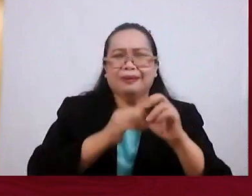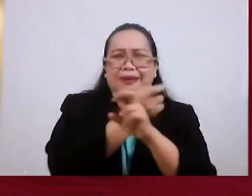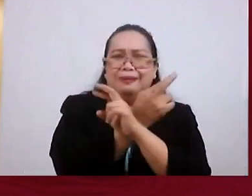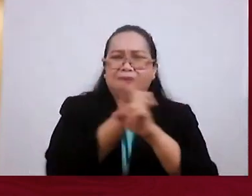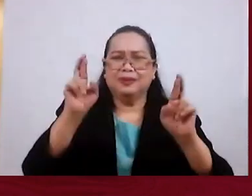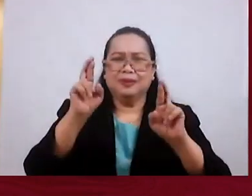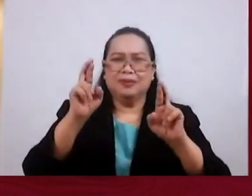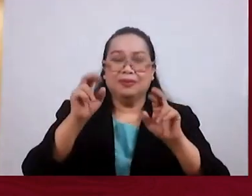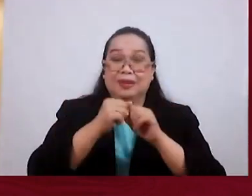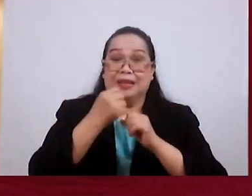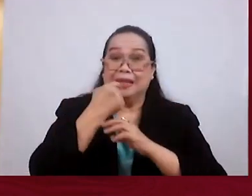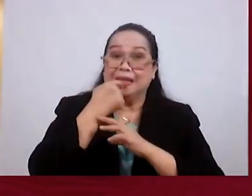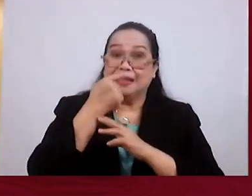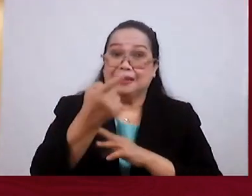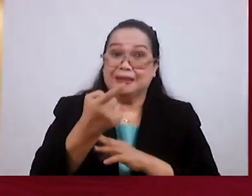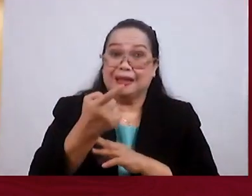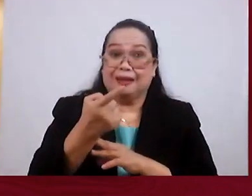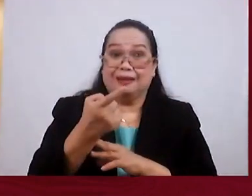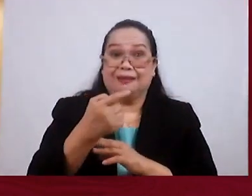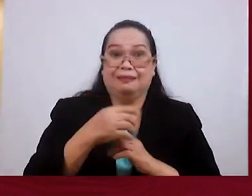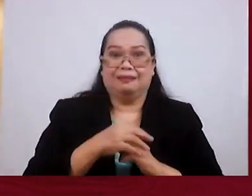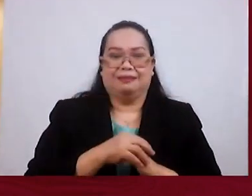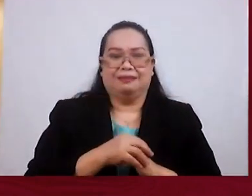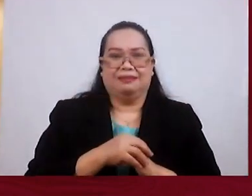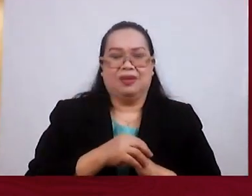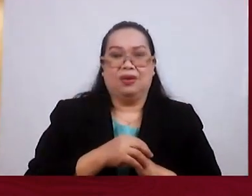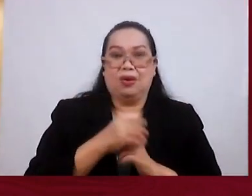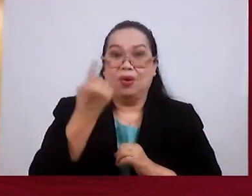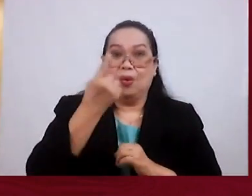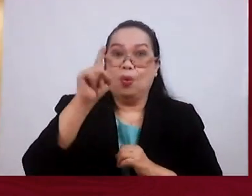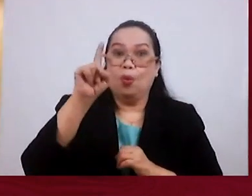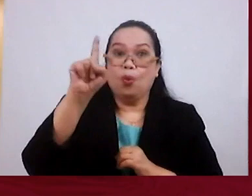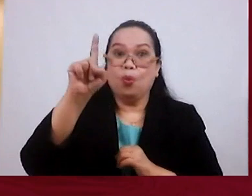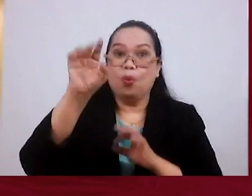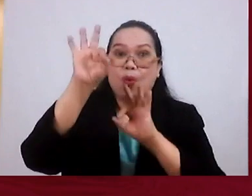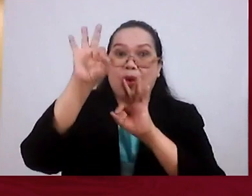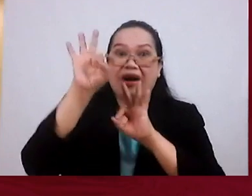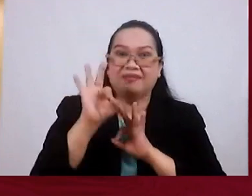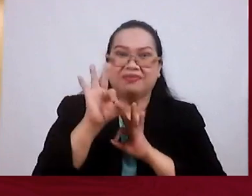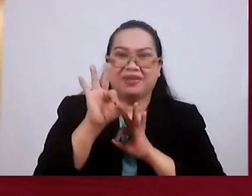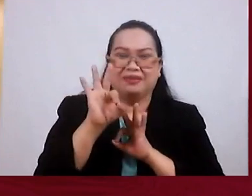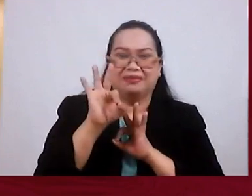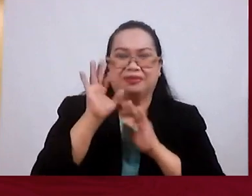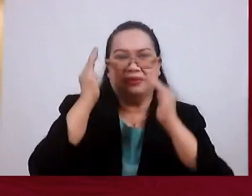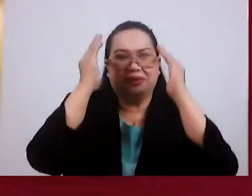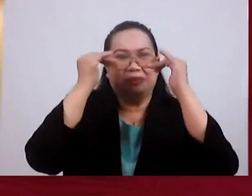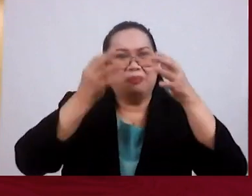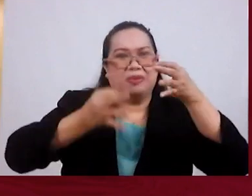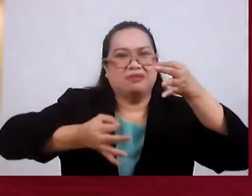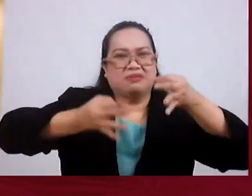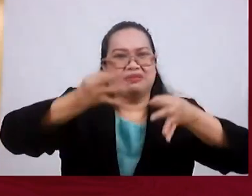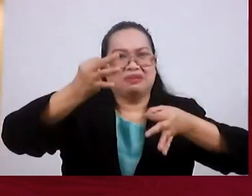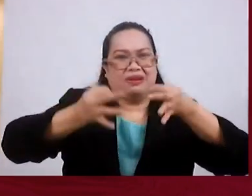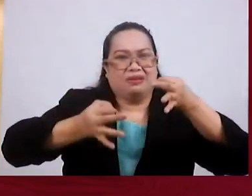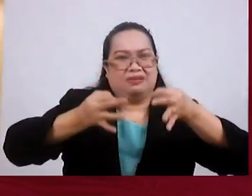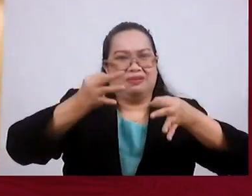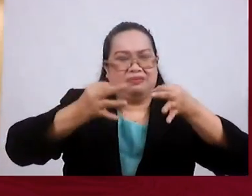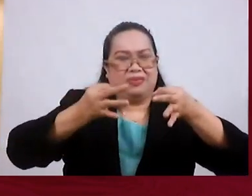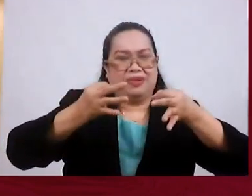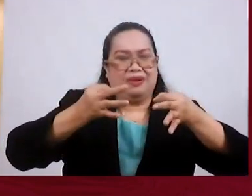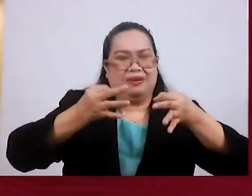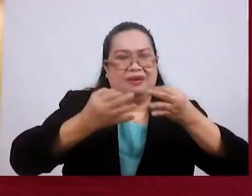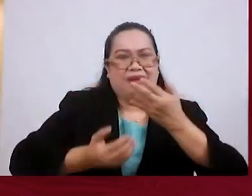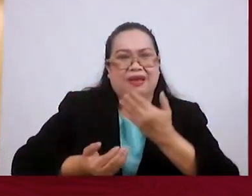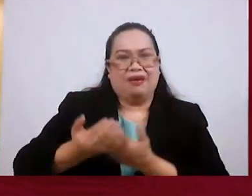And it goes on to say, there is only a fearful expectation of judgment and a fury